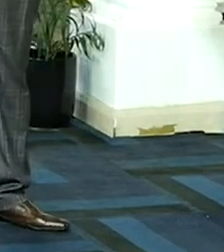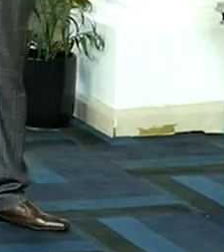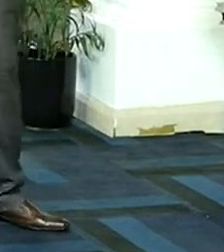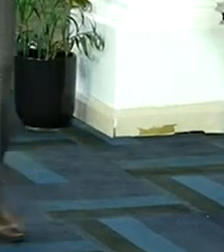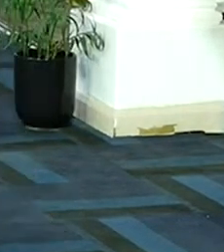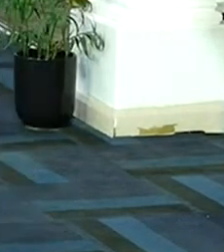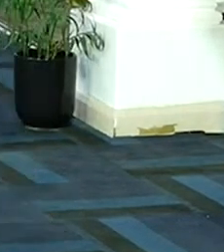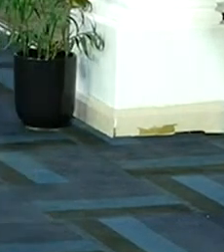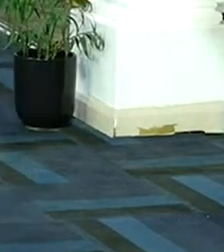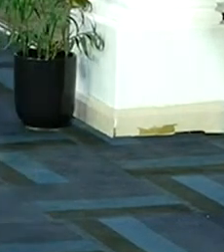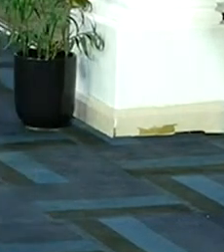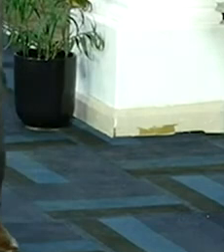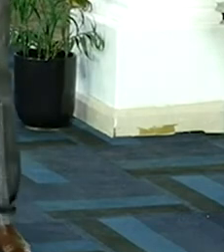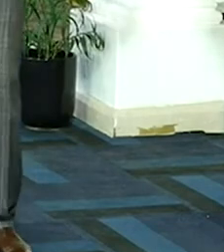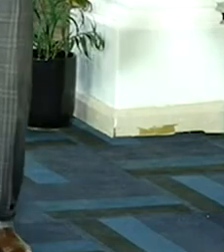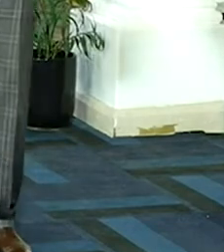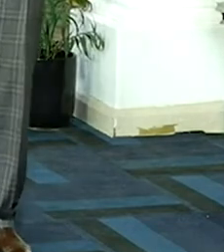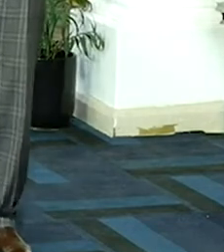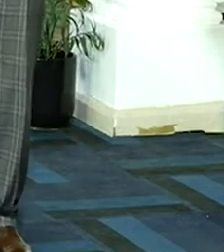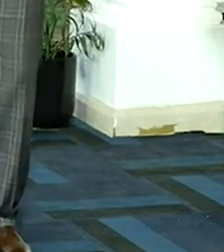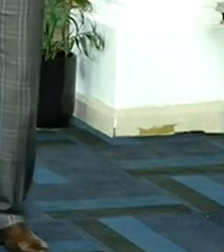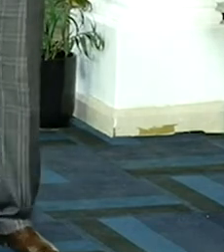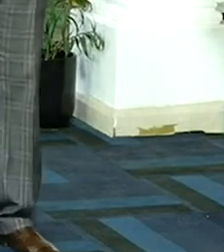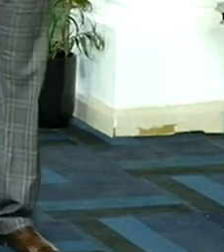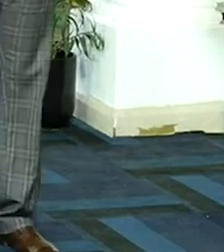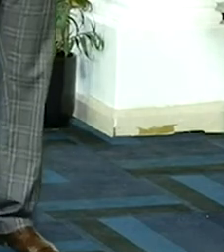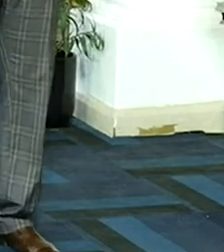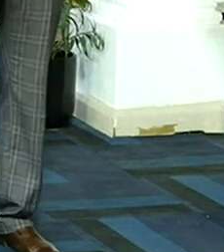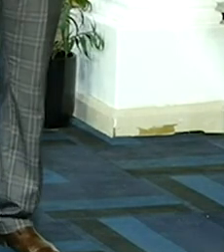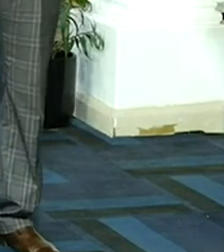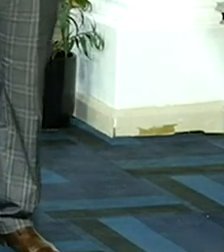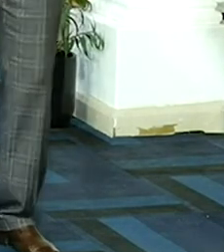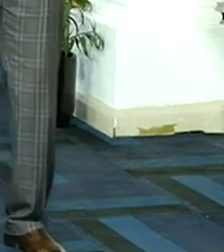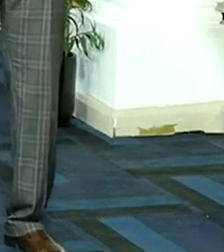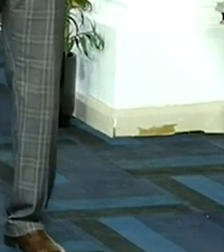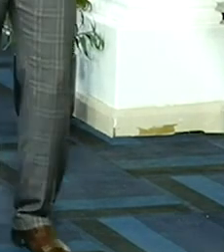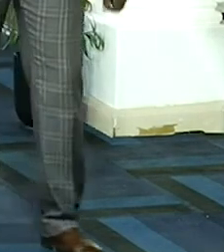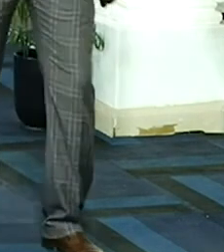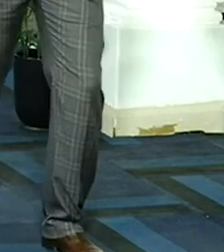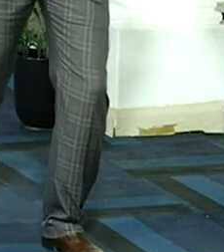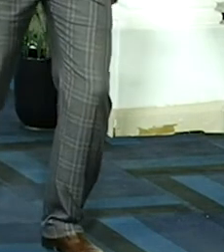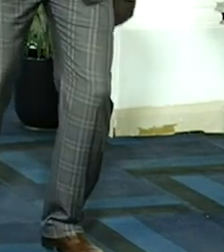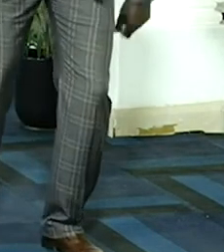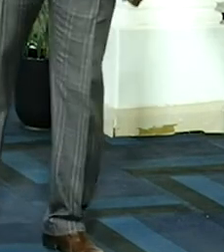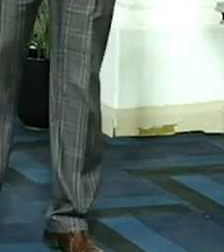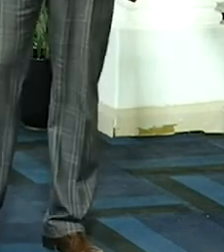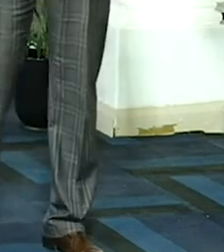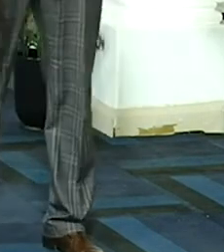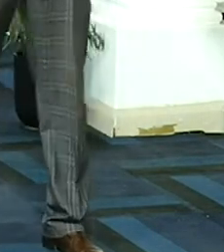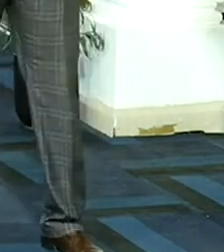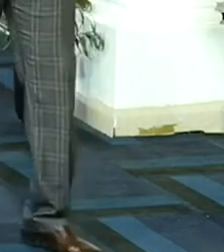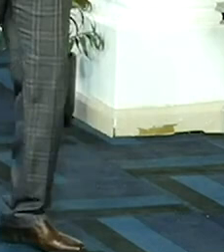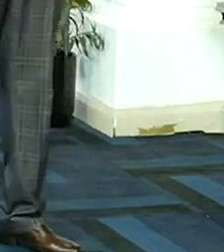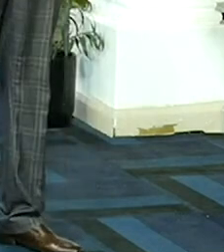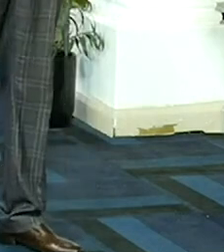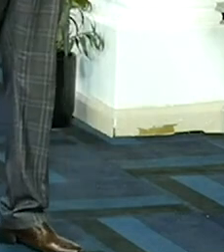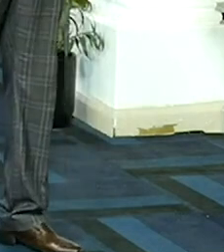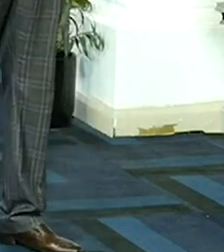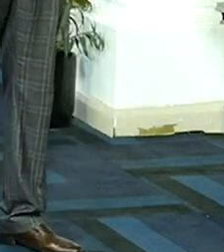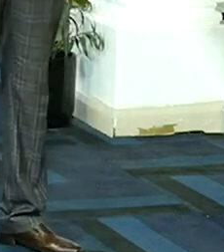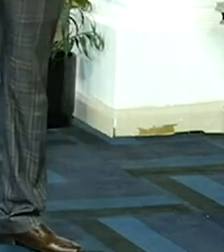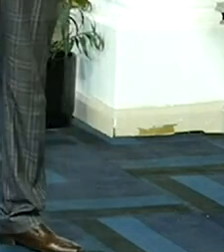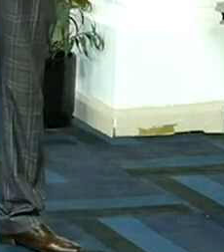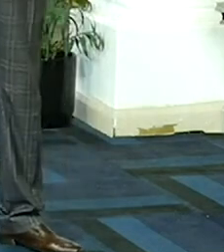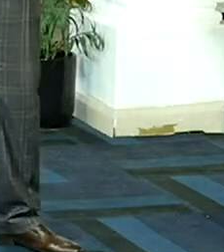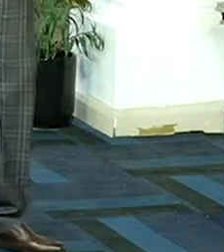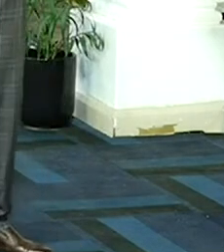those who are in Christ they rejoice in times of sorrow I'm saying be in Christ you shall hear the